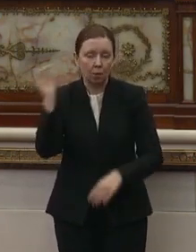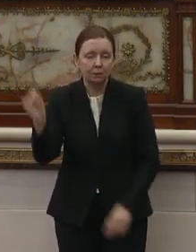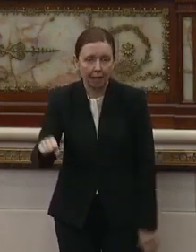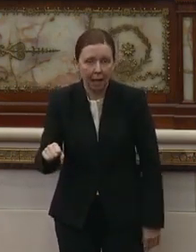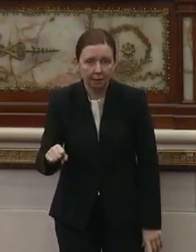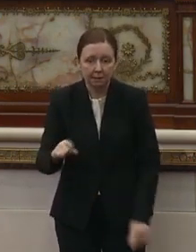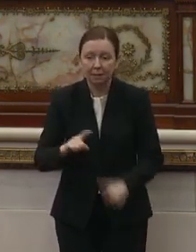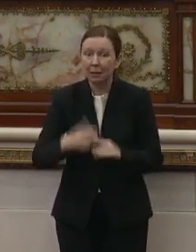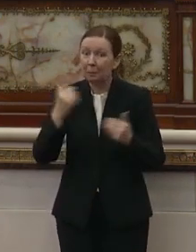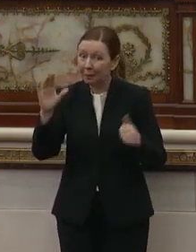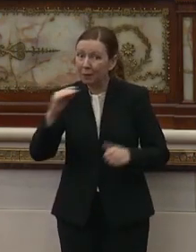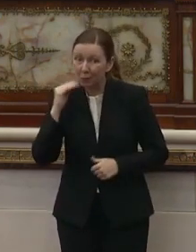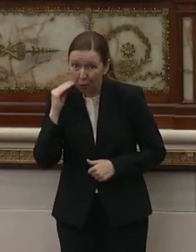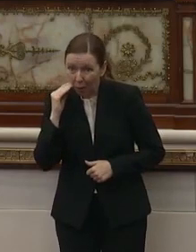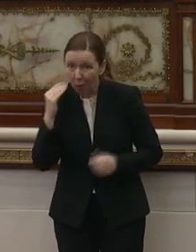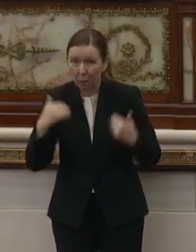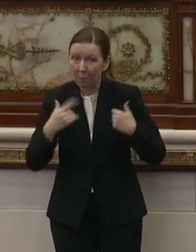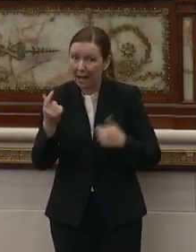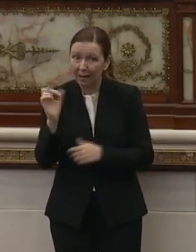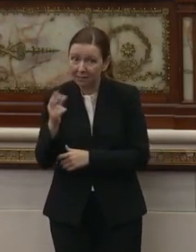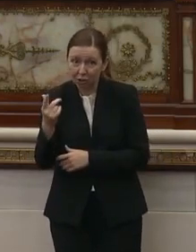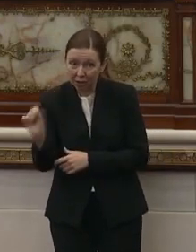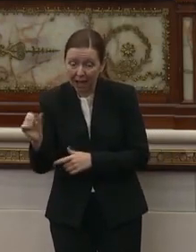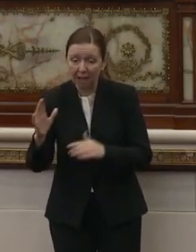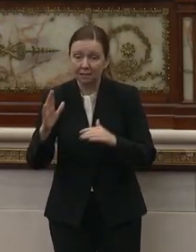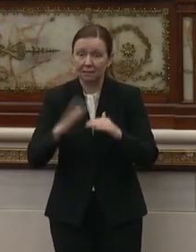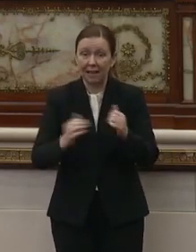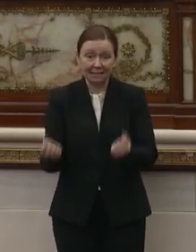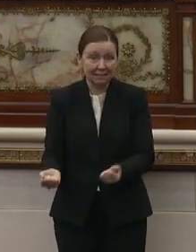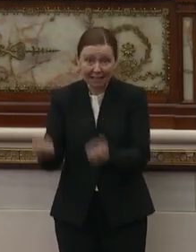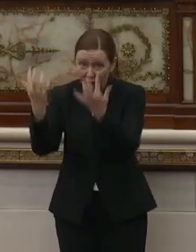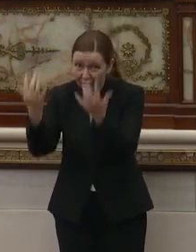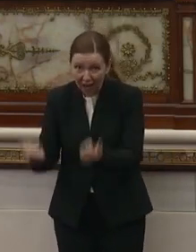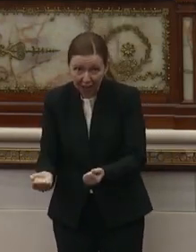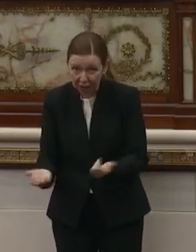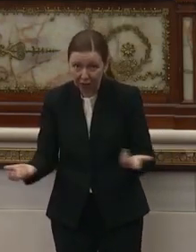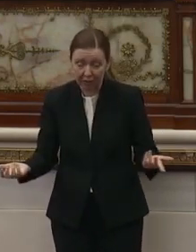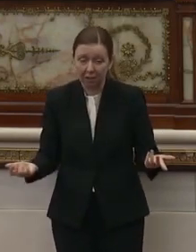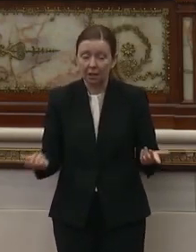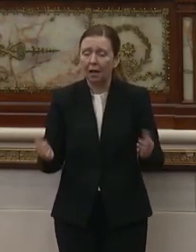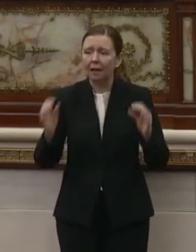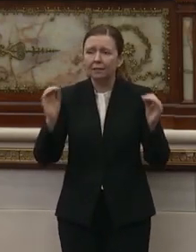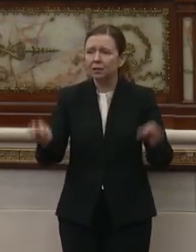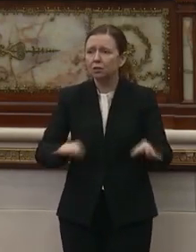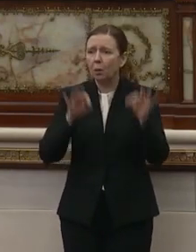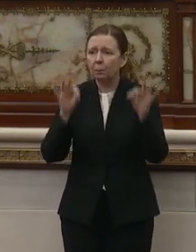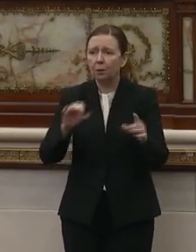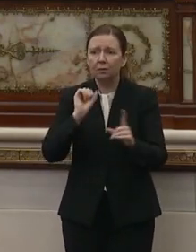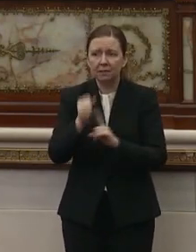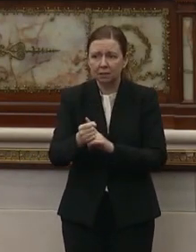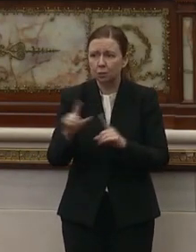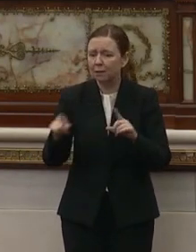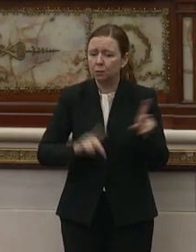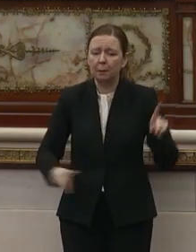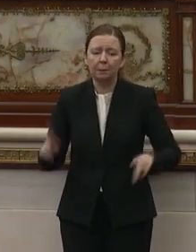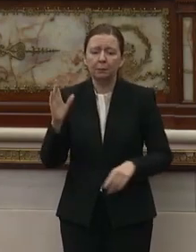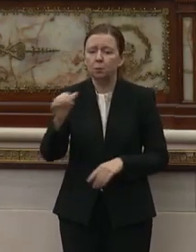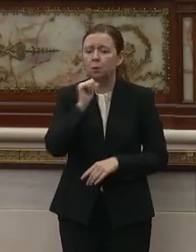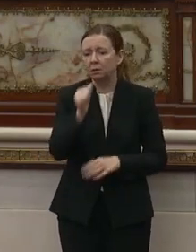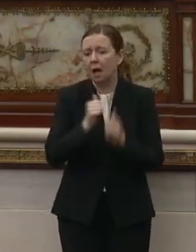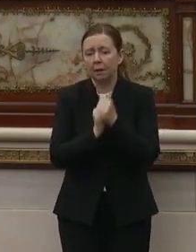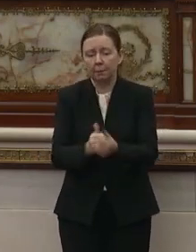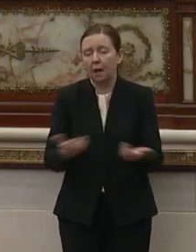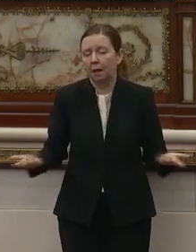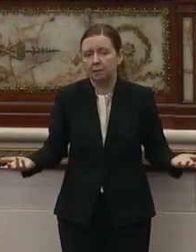Better their homes have tear gas than be set on fire. There's no perfect situation when people will not